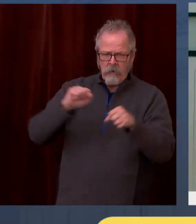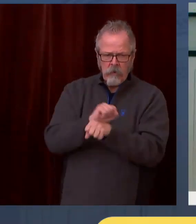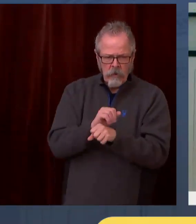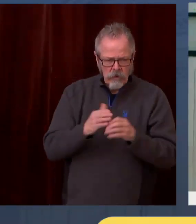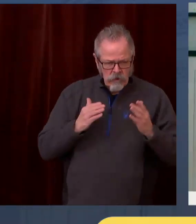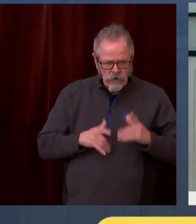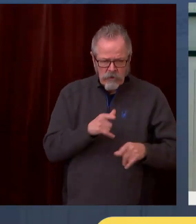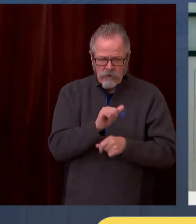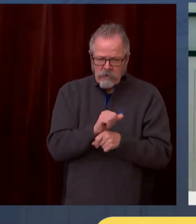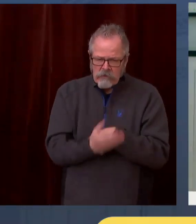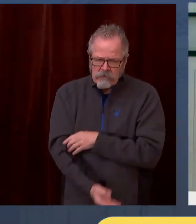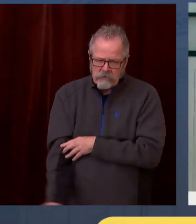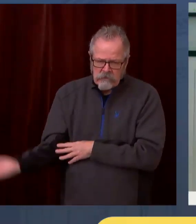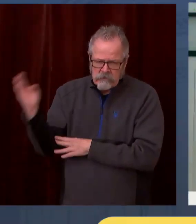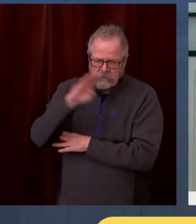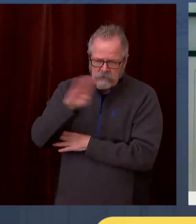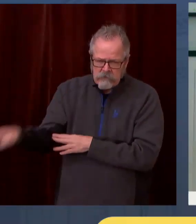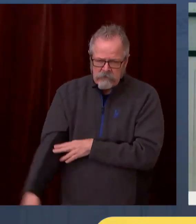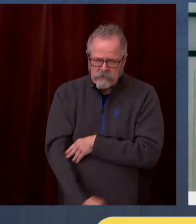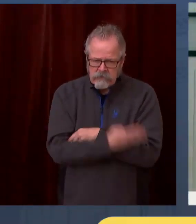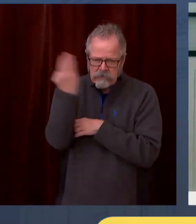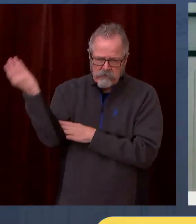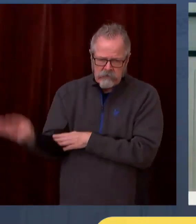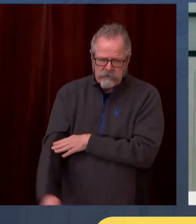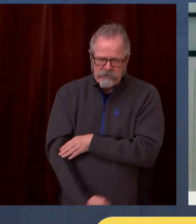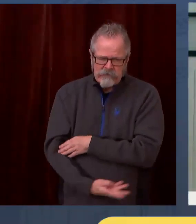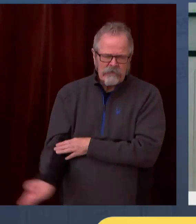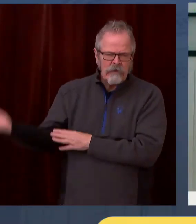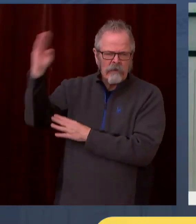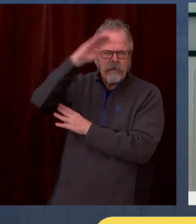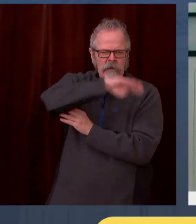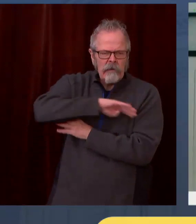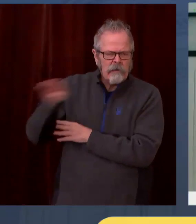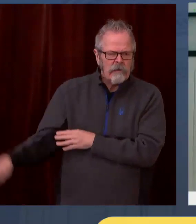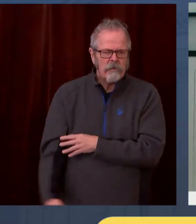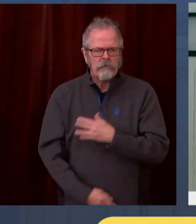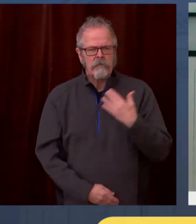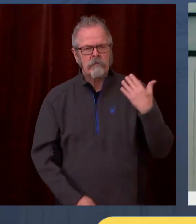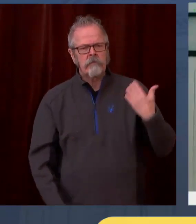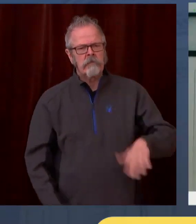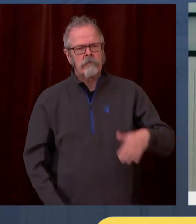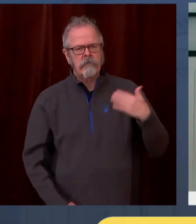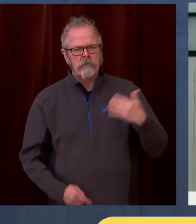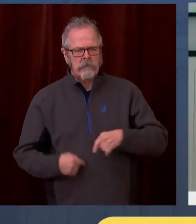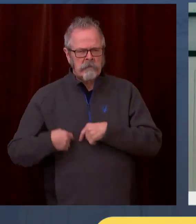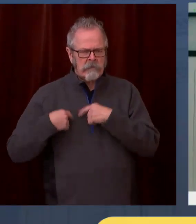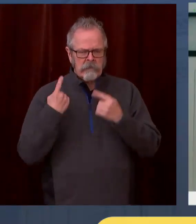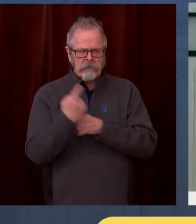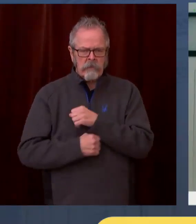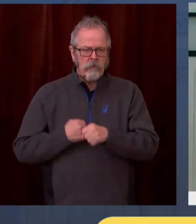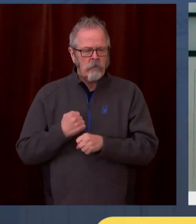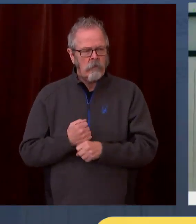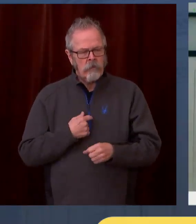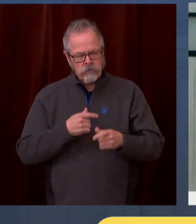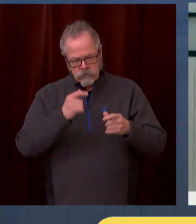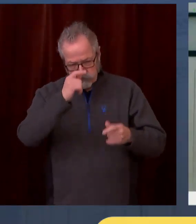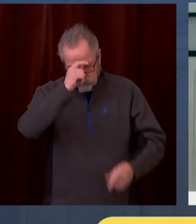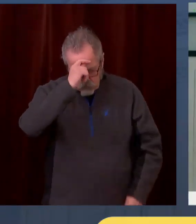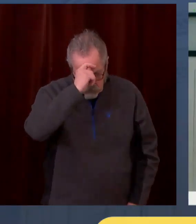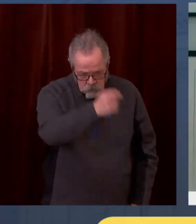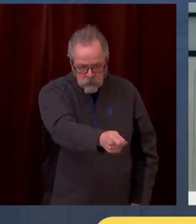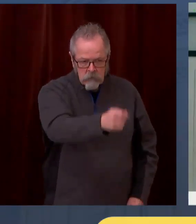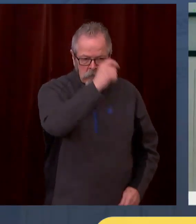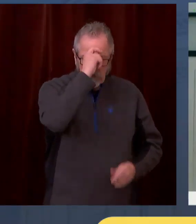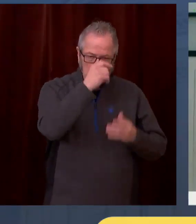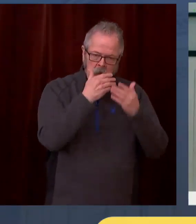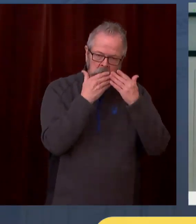The amount of work that's been accomplished in less than two months when we stood up the center is by such a